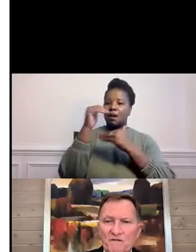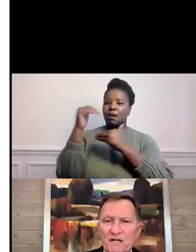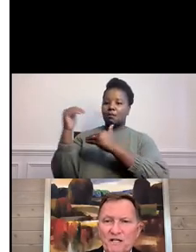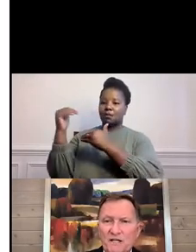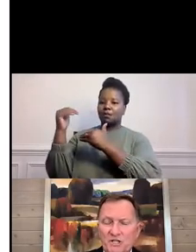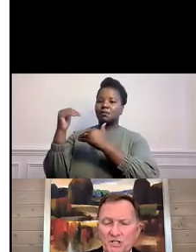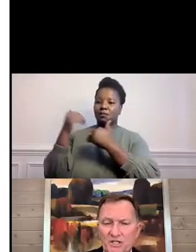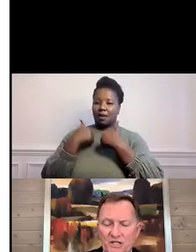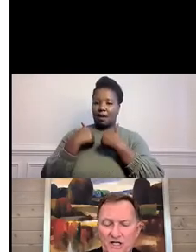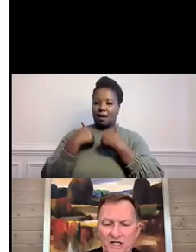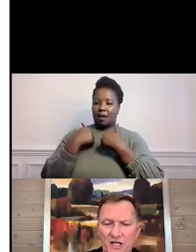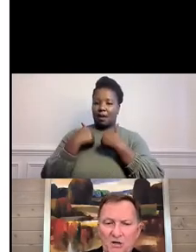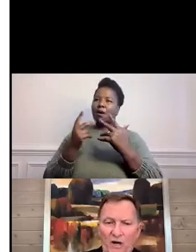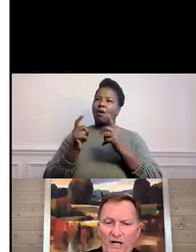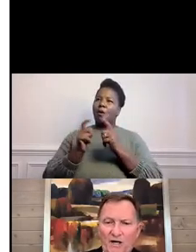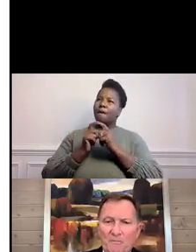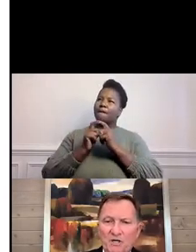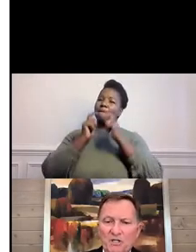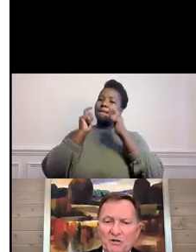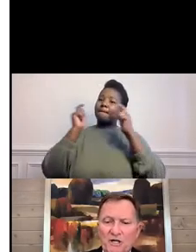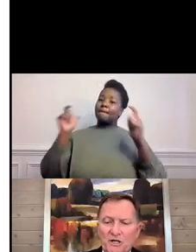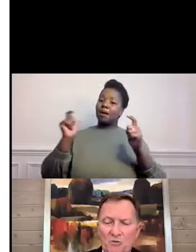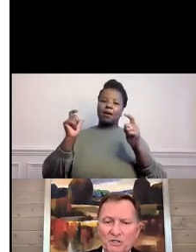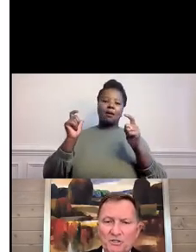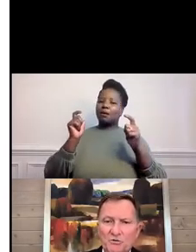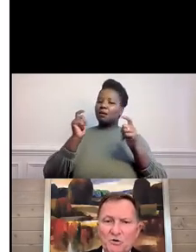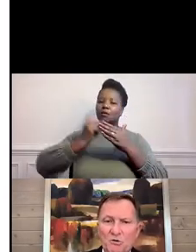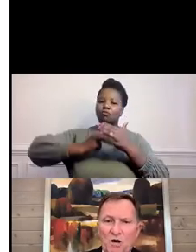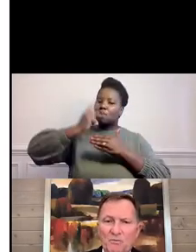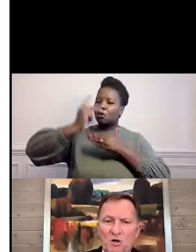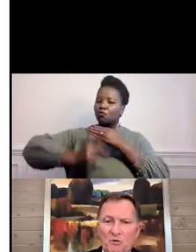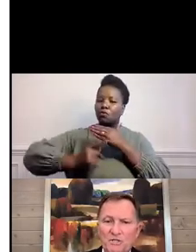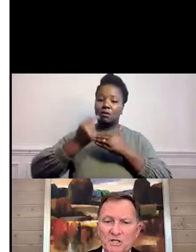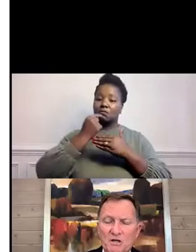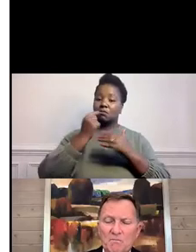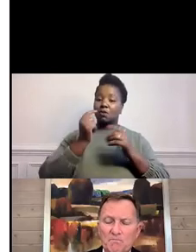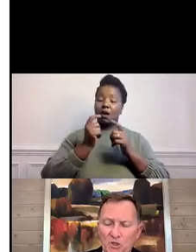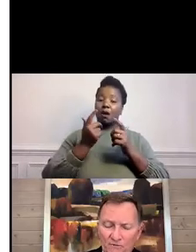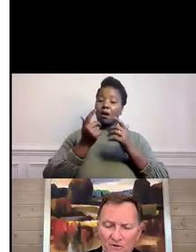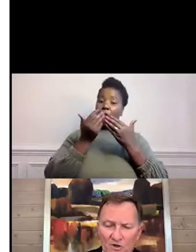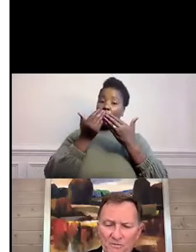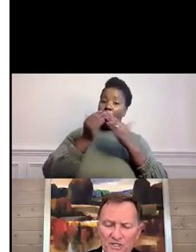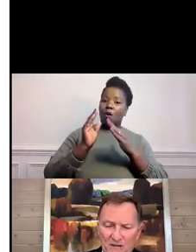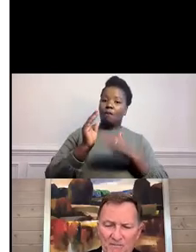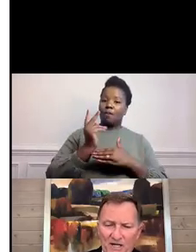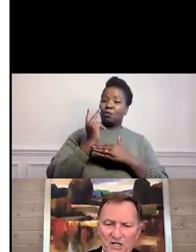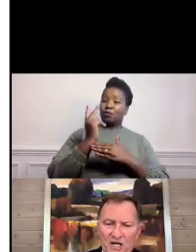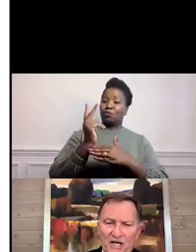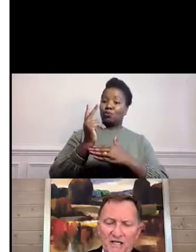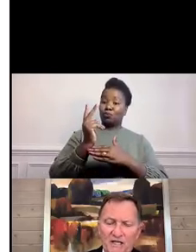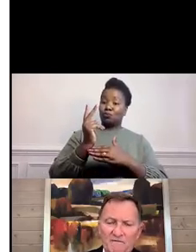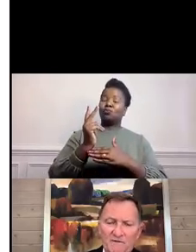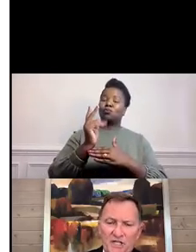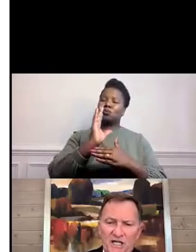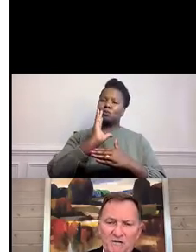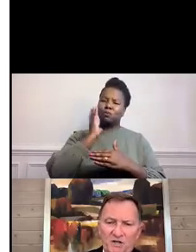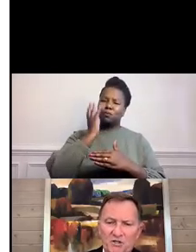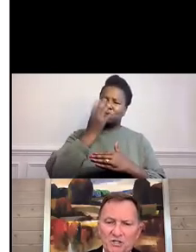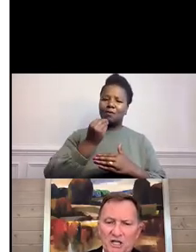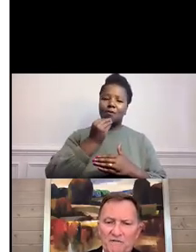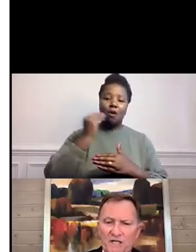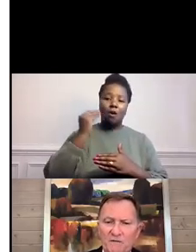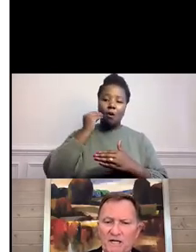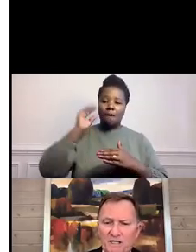most significant that we just did, we had an opportunity to open two co-op homes, beautiful homes, side by side, for 10